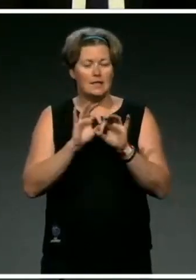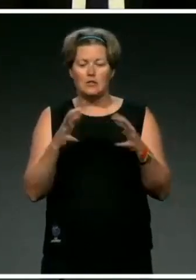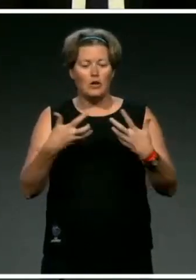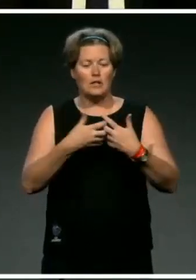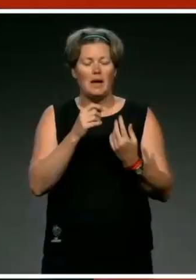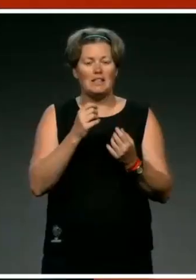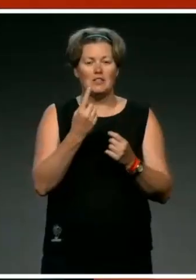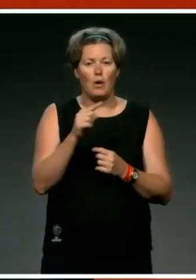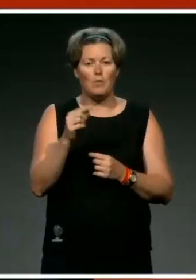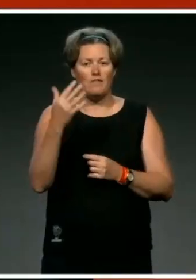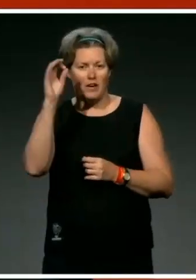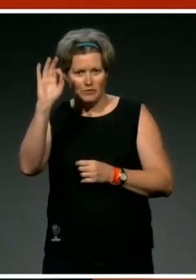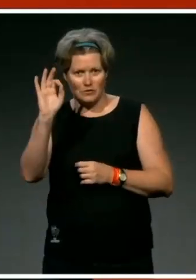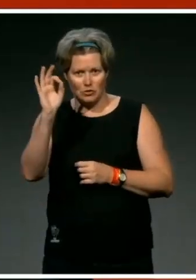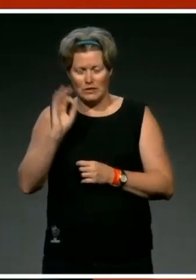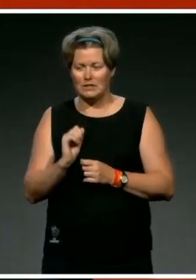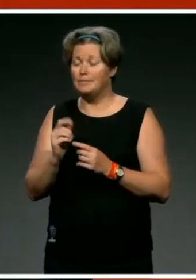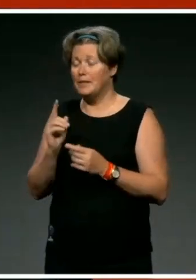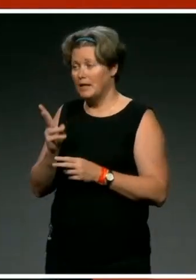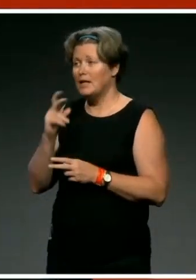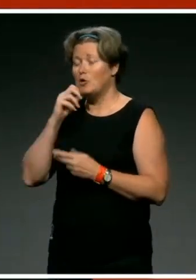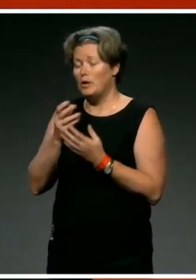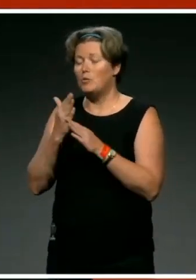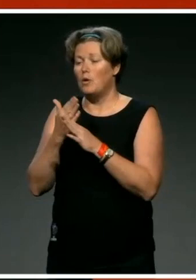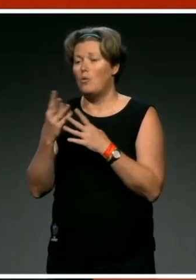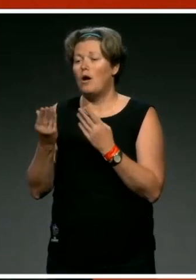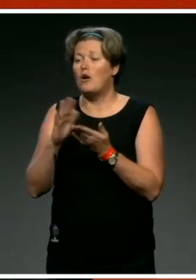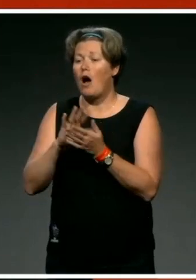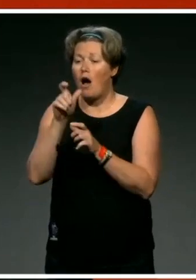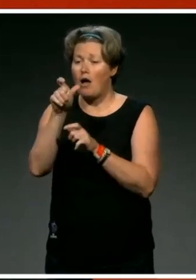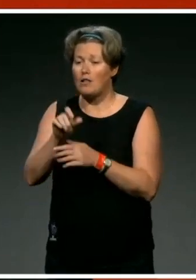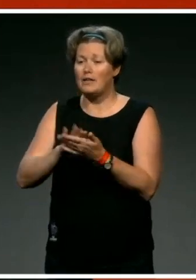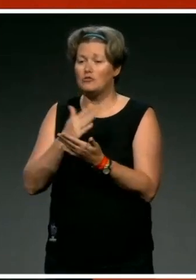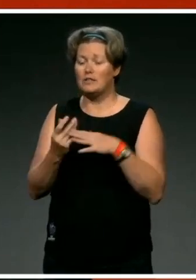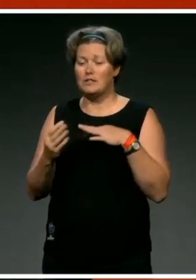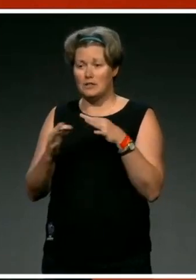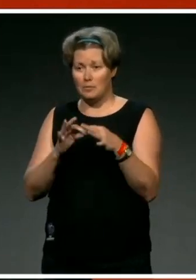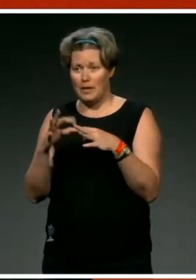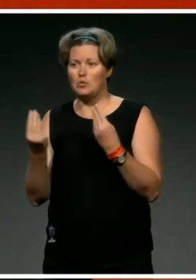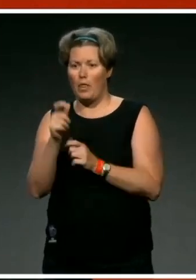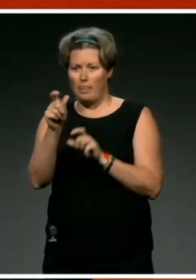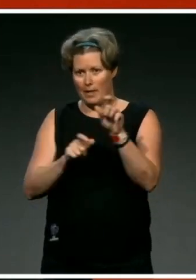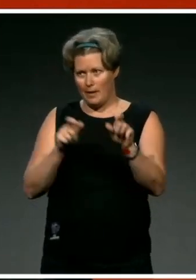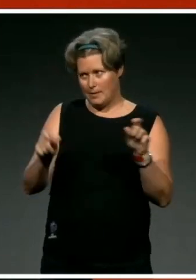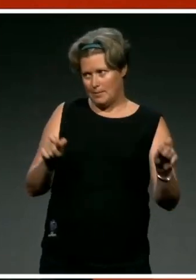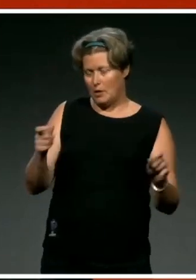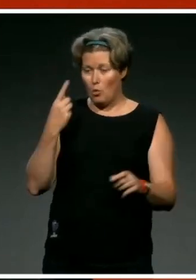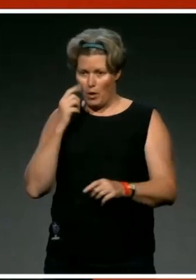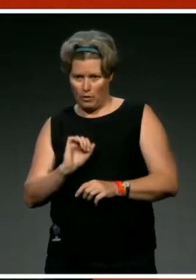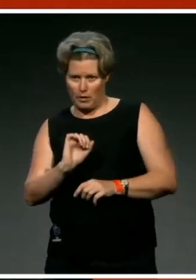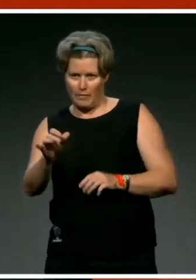Well, again, we will work on client transition plans with customers, and we'll be looking at their